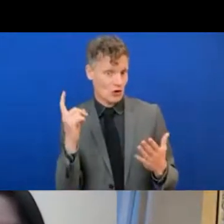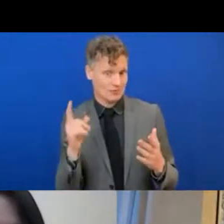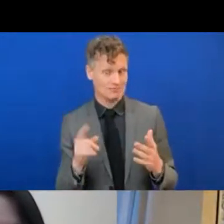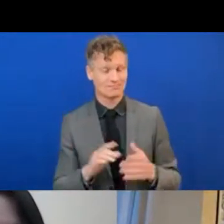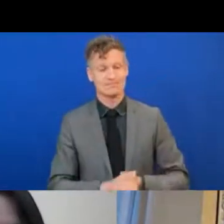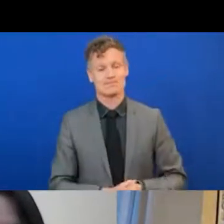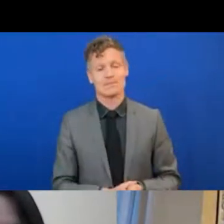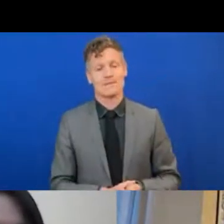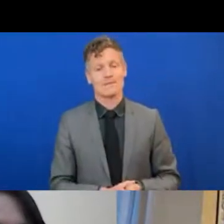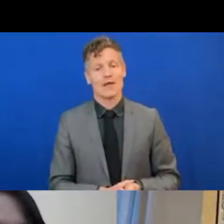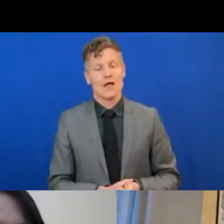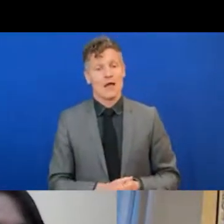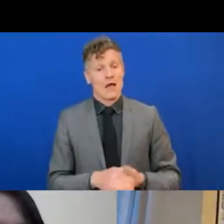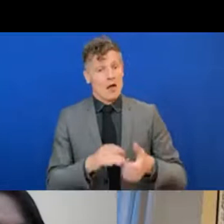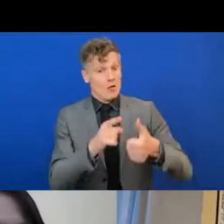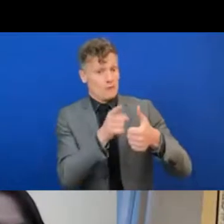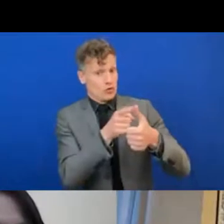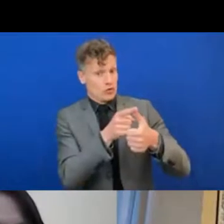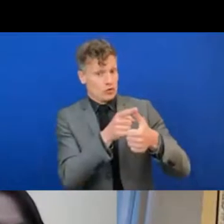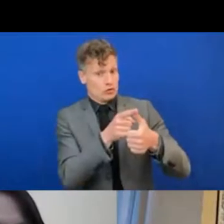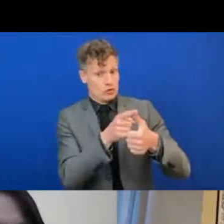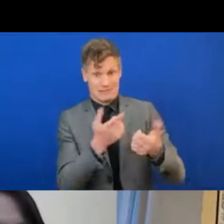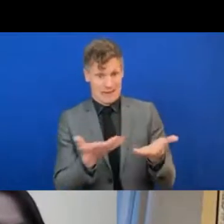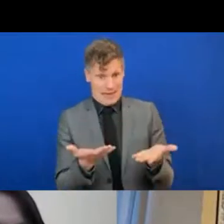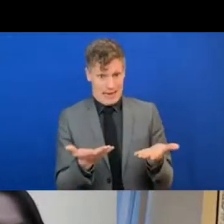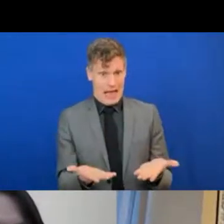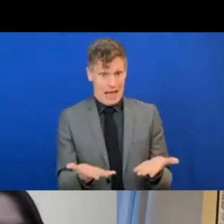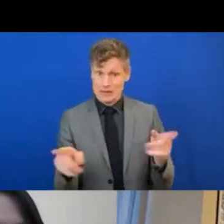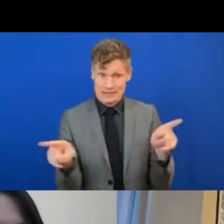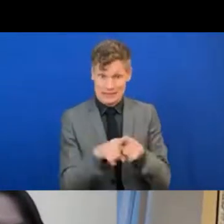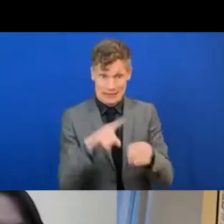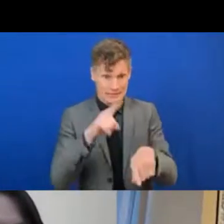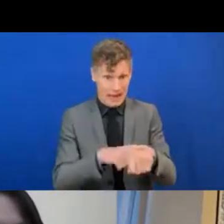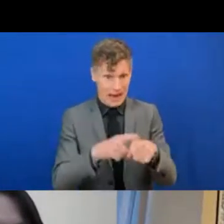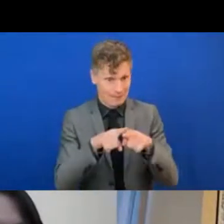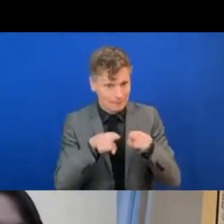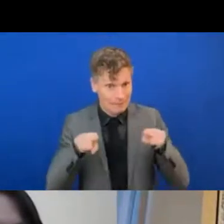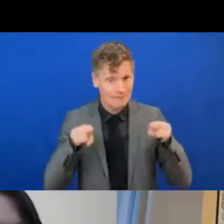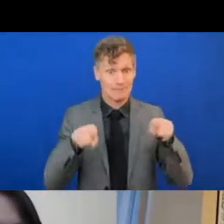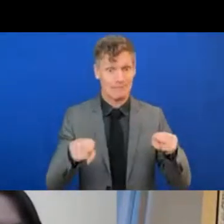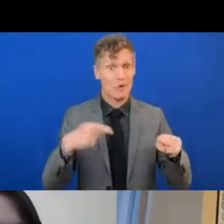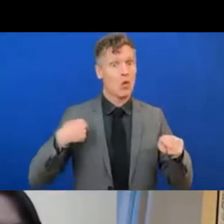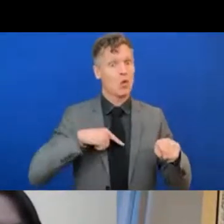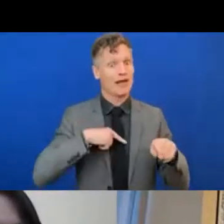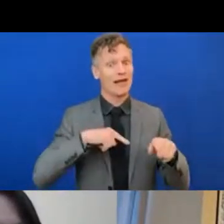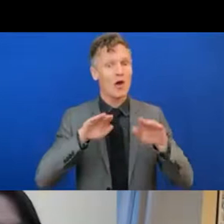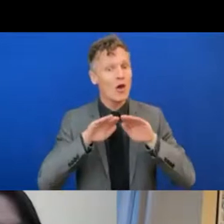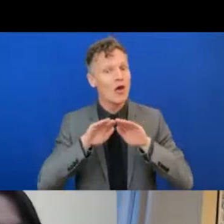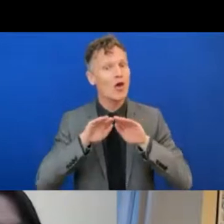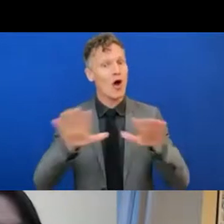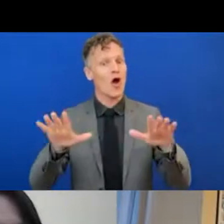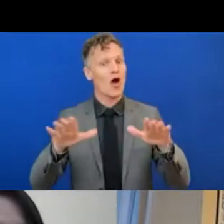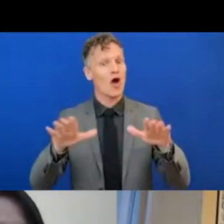literally, as we speak here, we are also launching the Decade of Healthy Aging. The WHO,